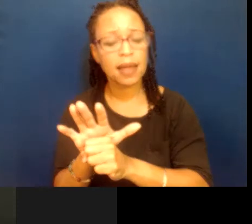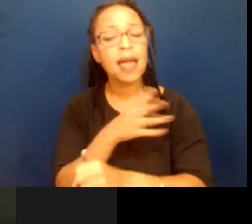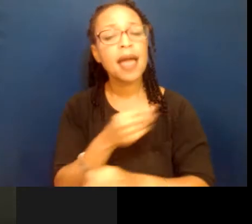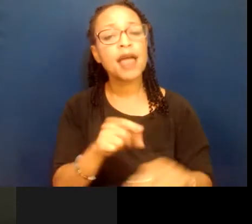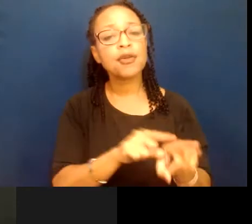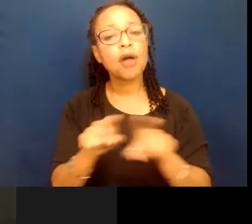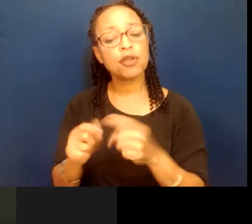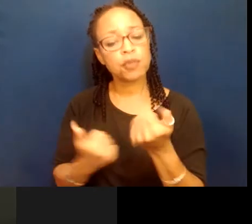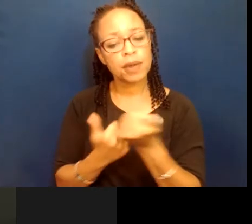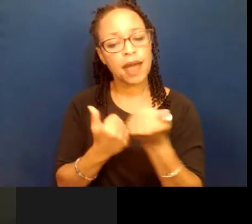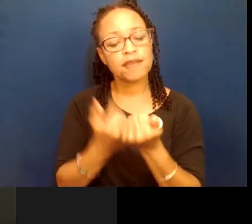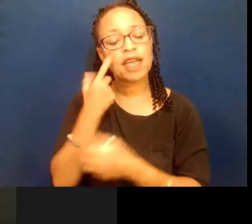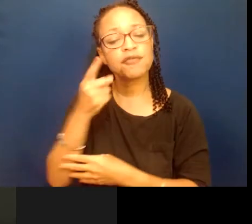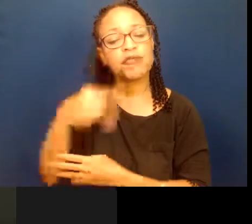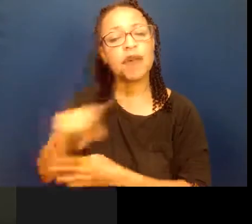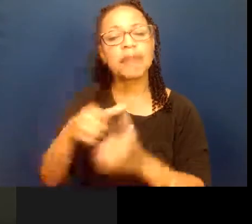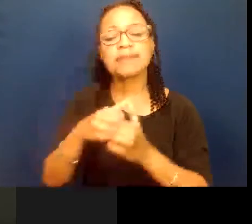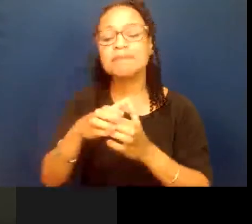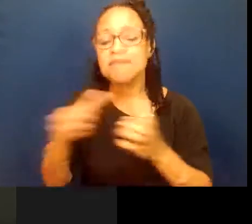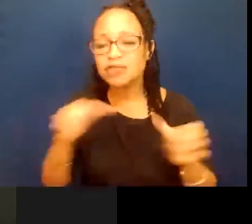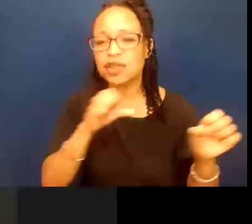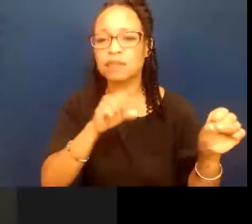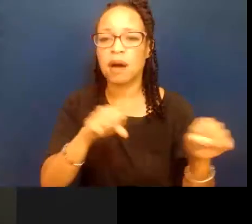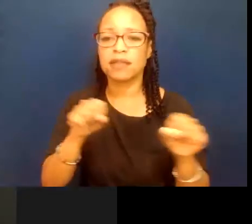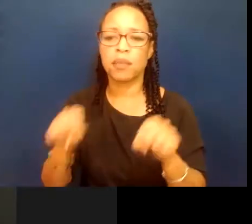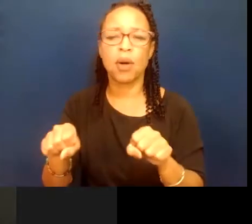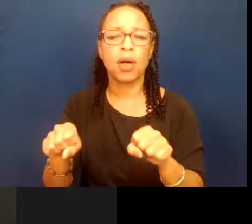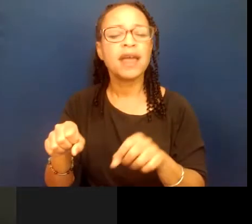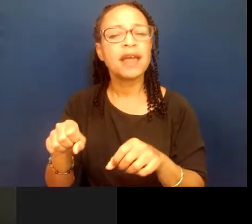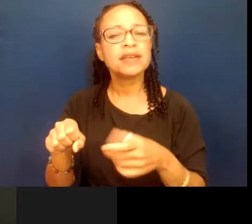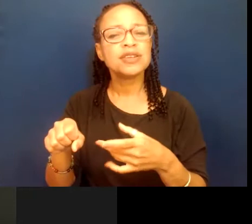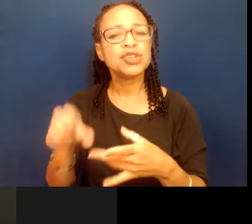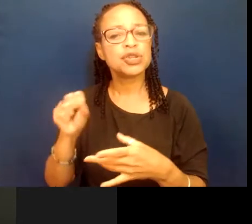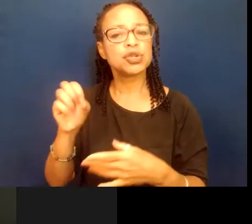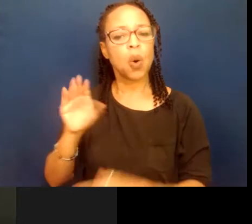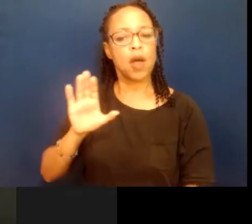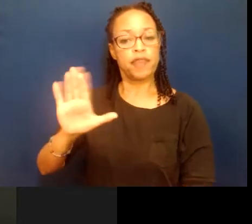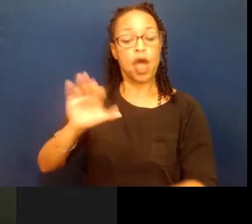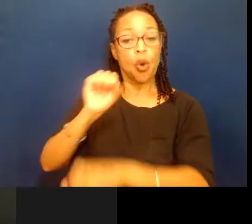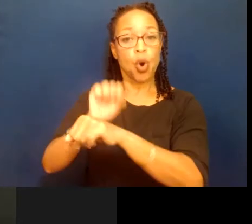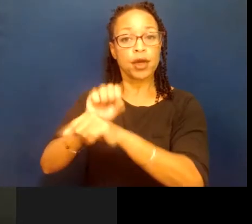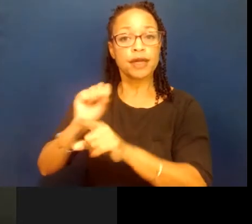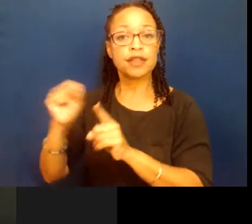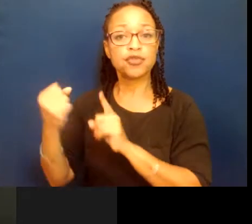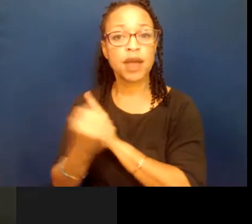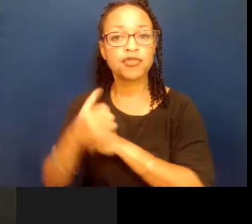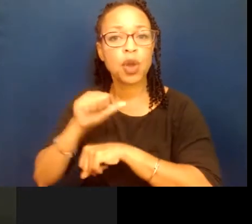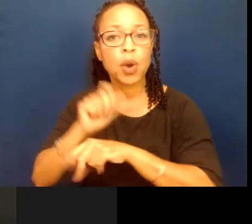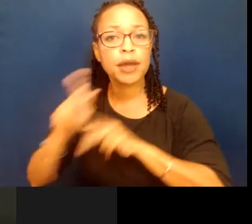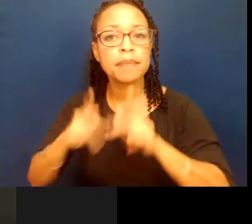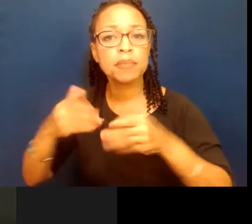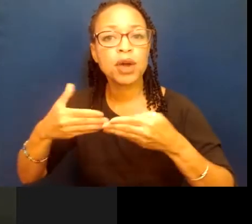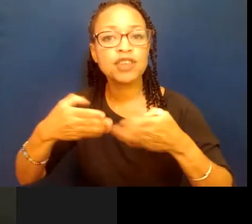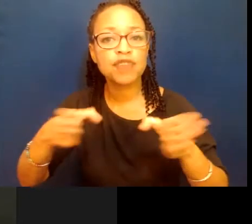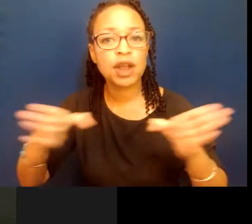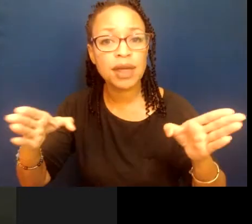for them as much as we can in the sense of making sure that their conditions and the working conditions for working people in general, and especially